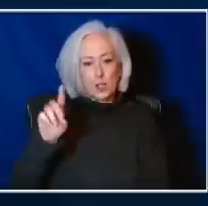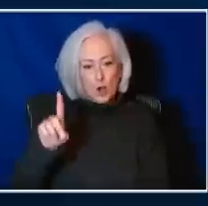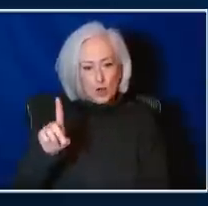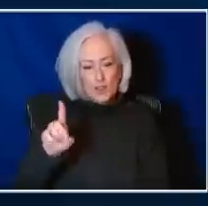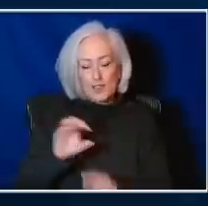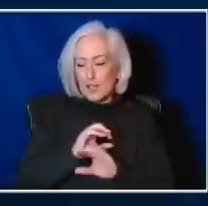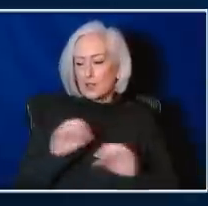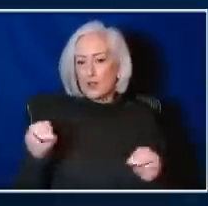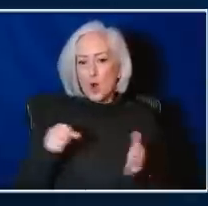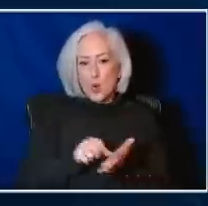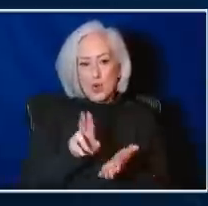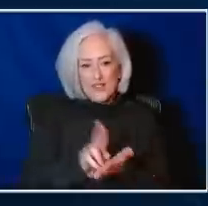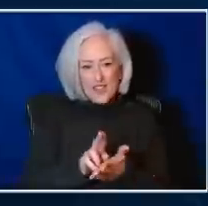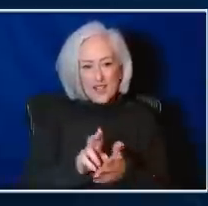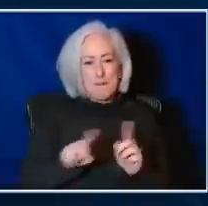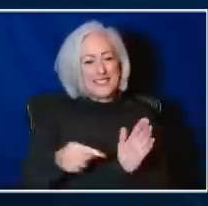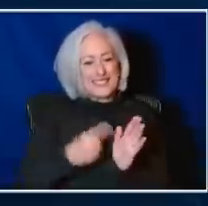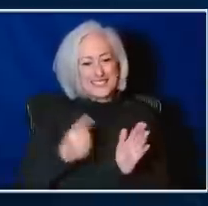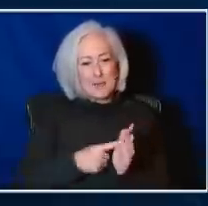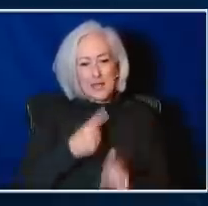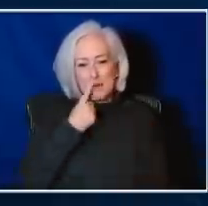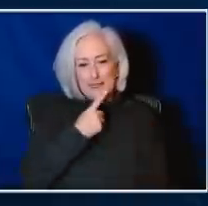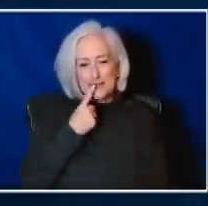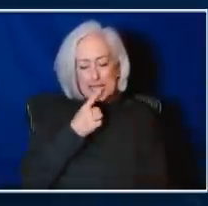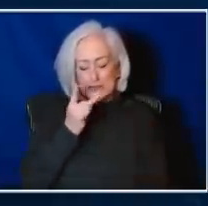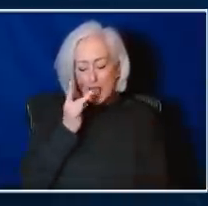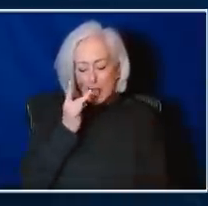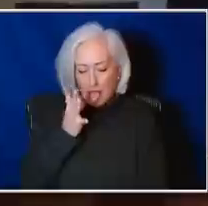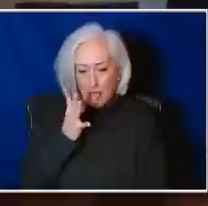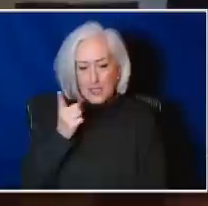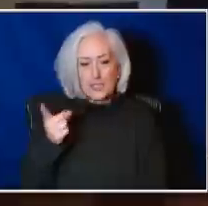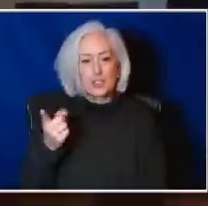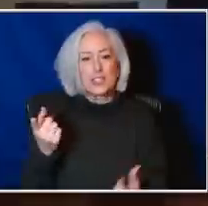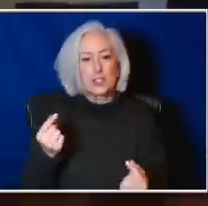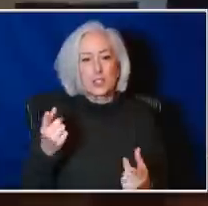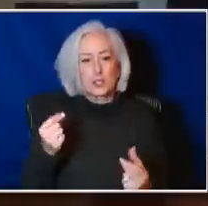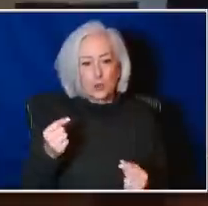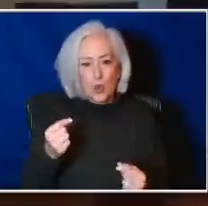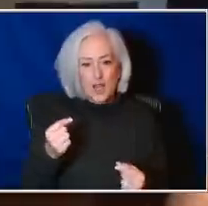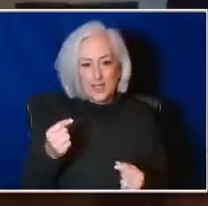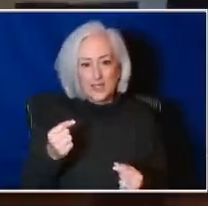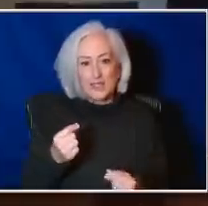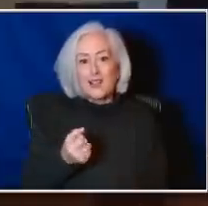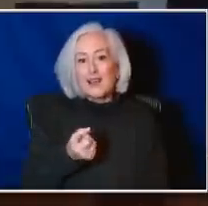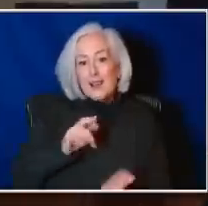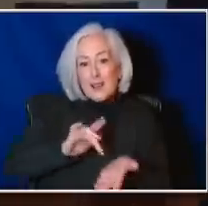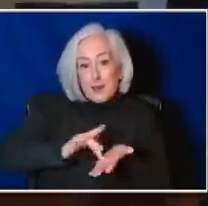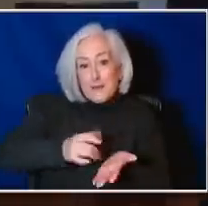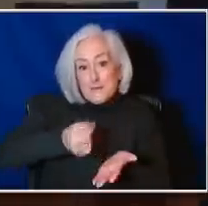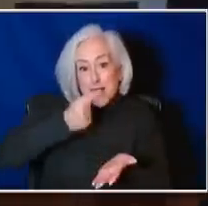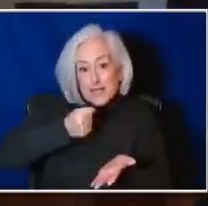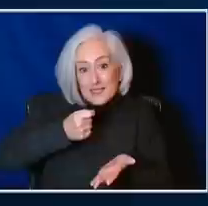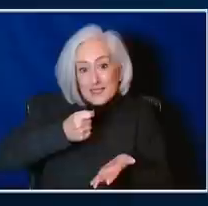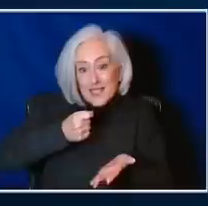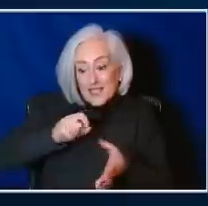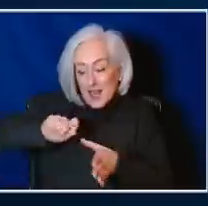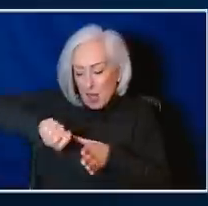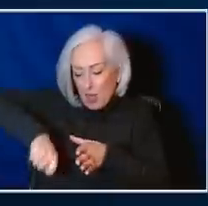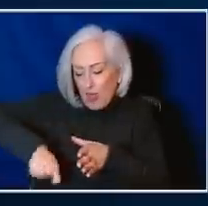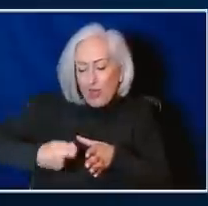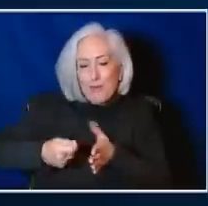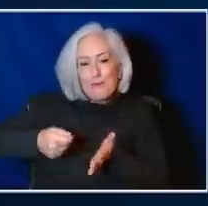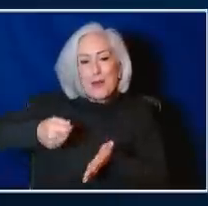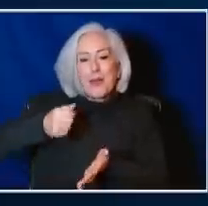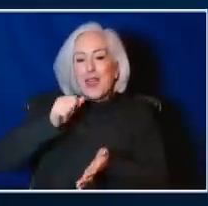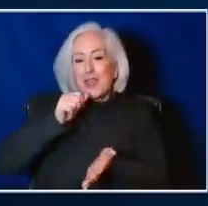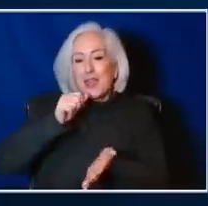awful taste in their mouth. She solved it by coating the pills in peanut butter. So maybe that will help some of our listeners. we're going